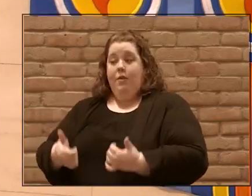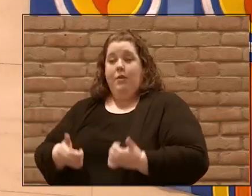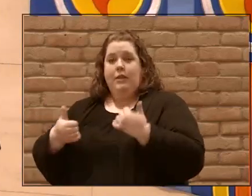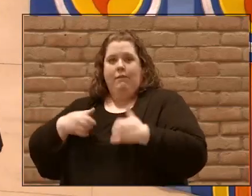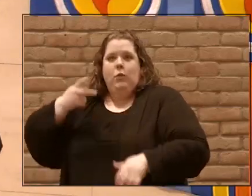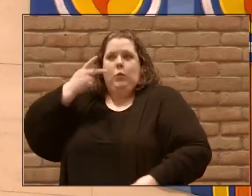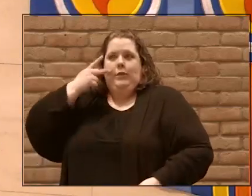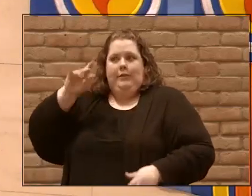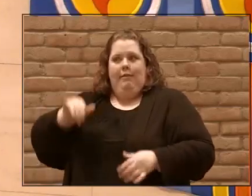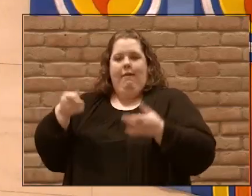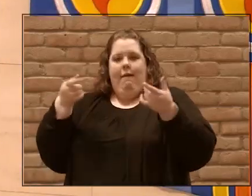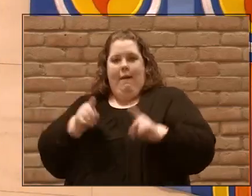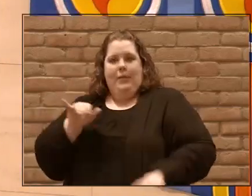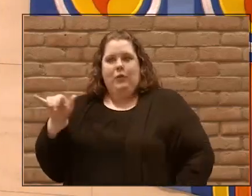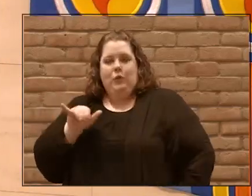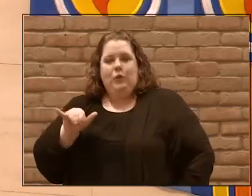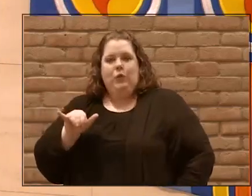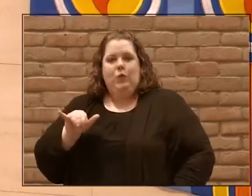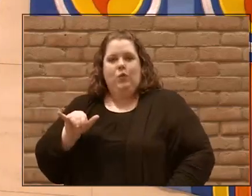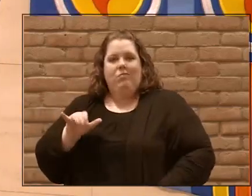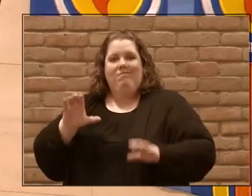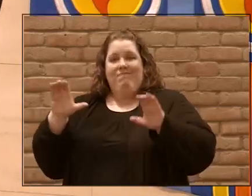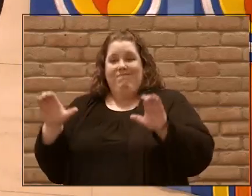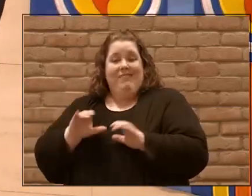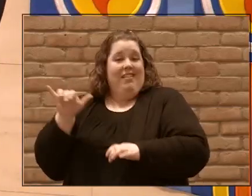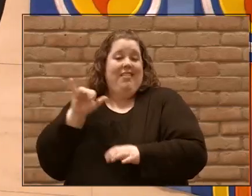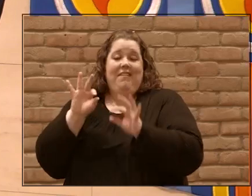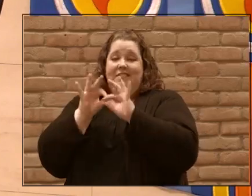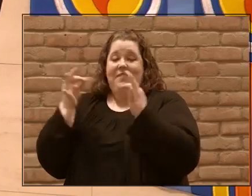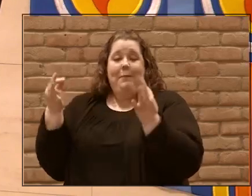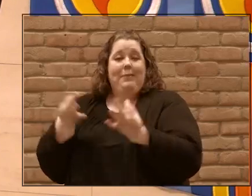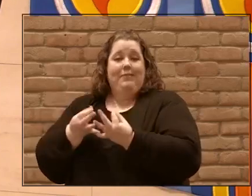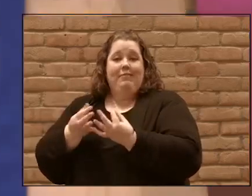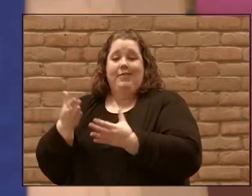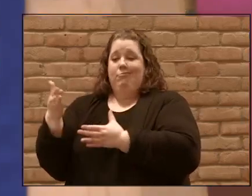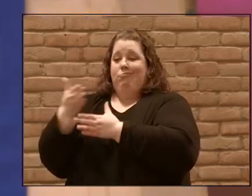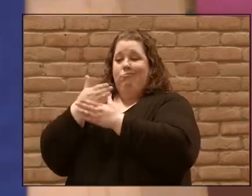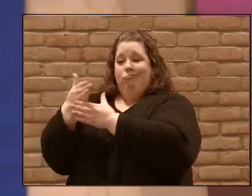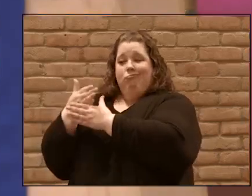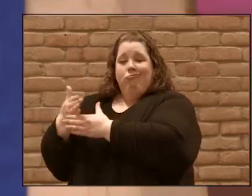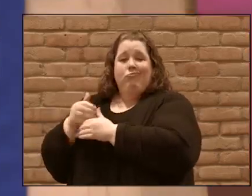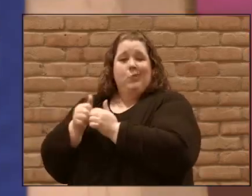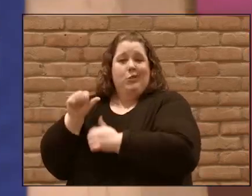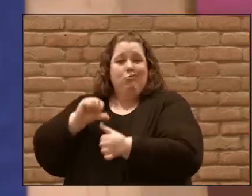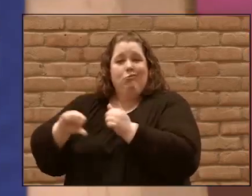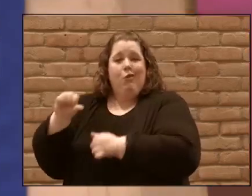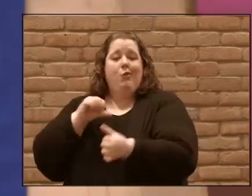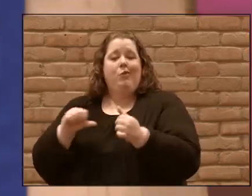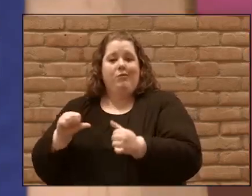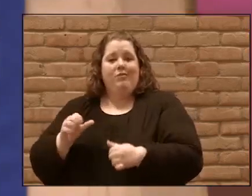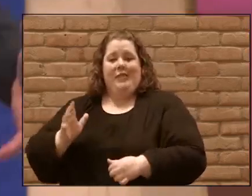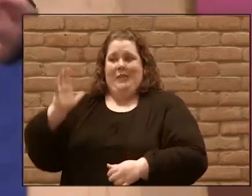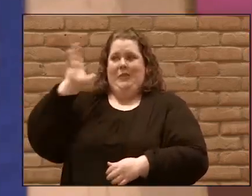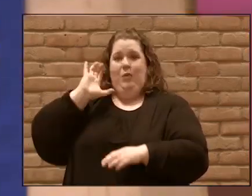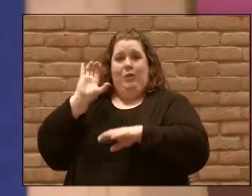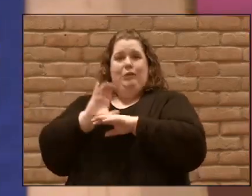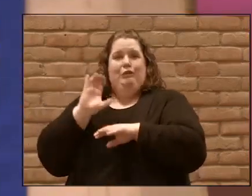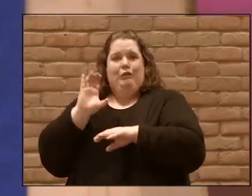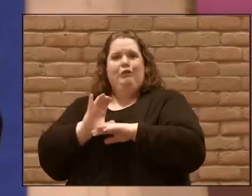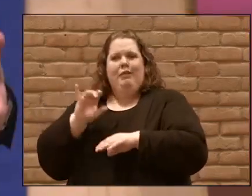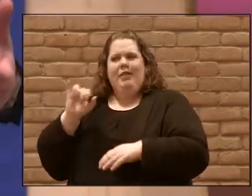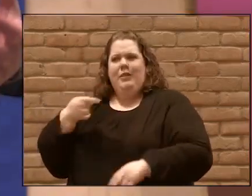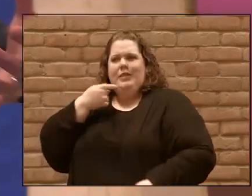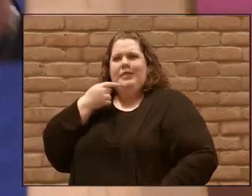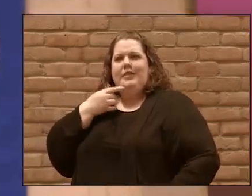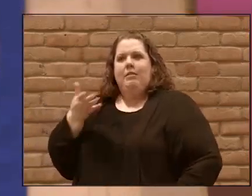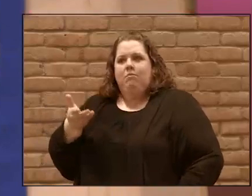as a family. They share with one another. And so the early church is saying, that's what we are.